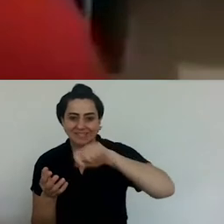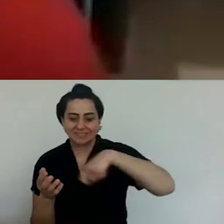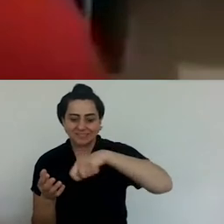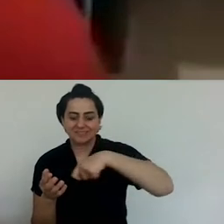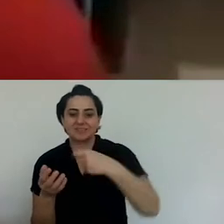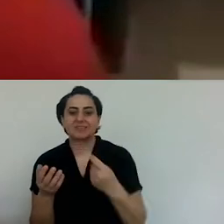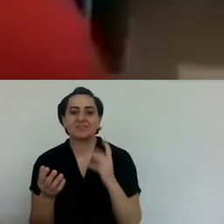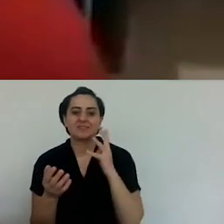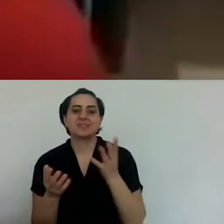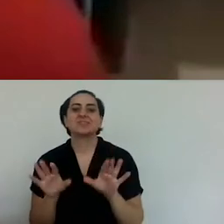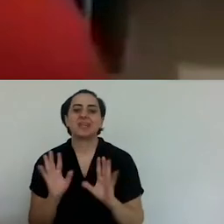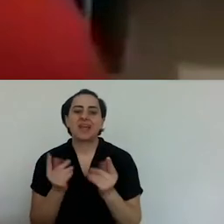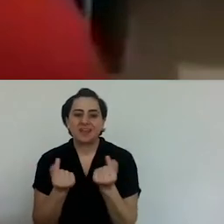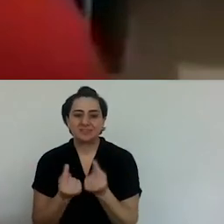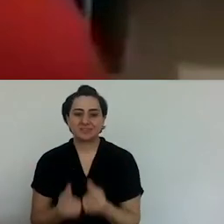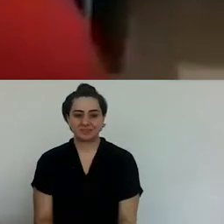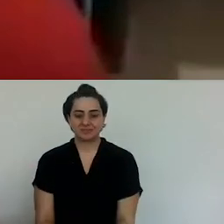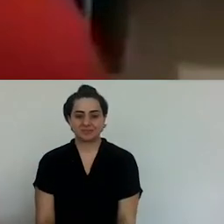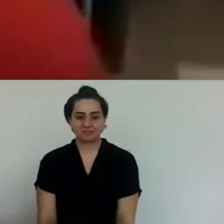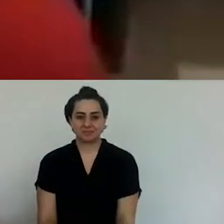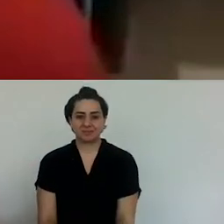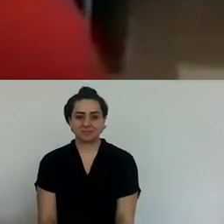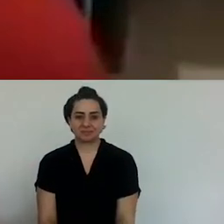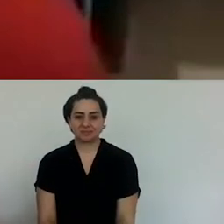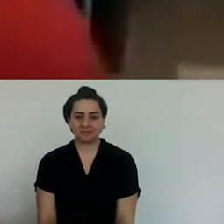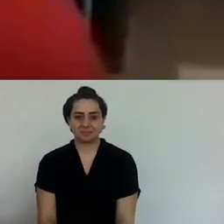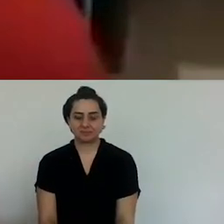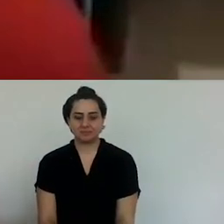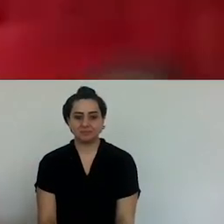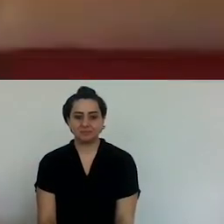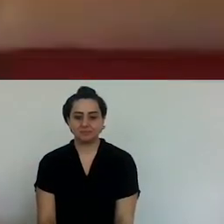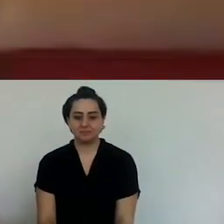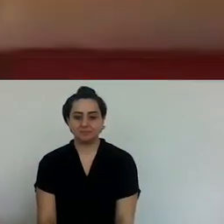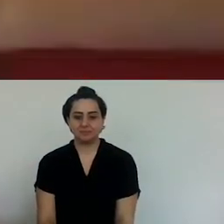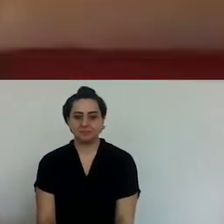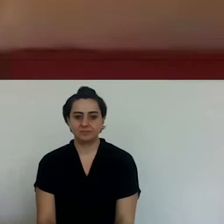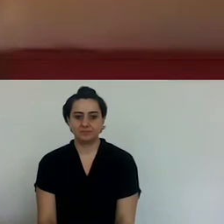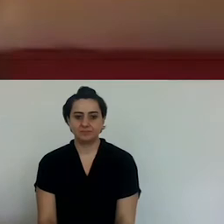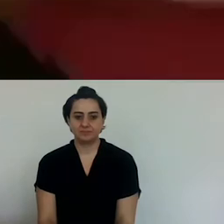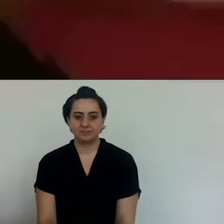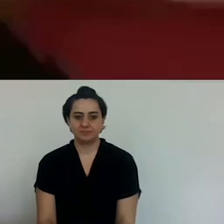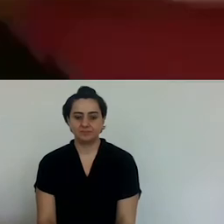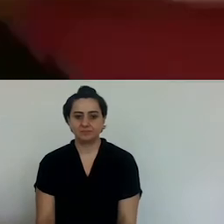also be stirring the onions.